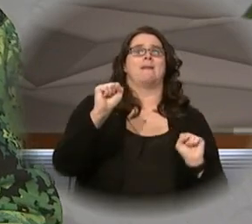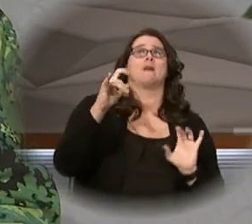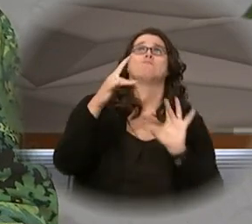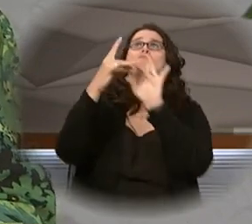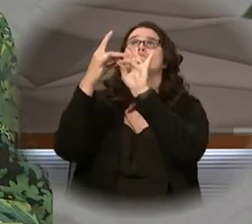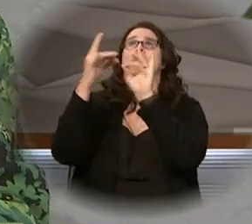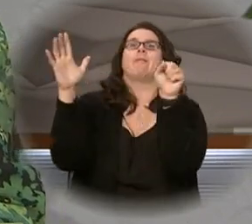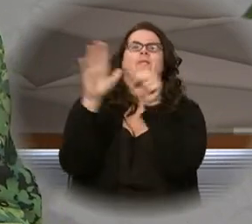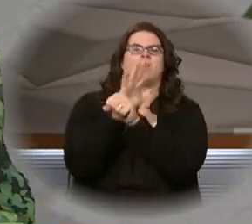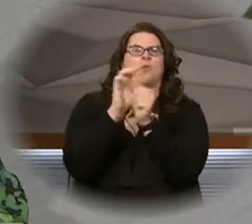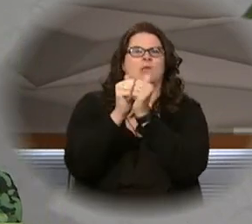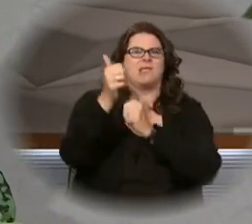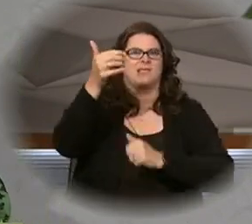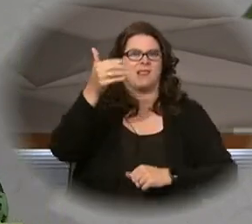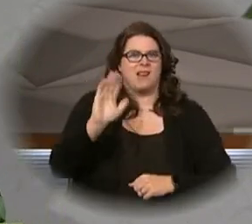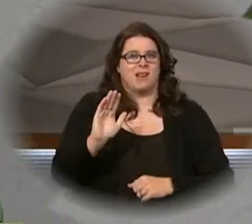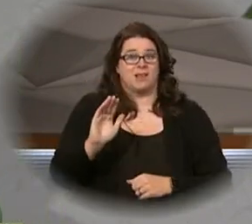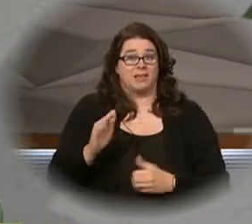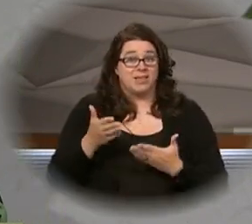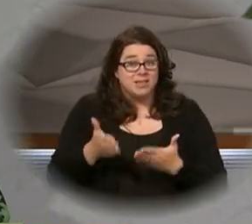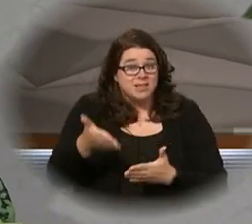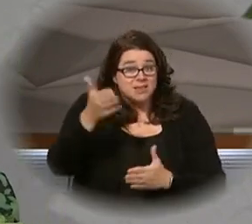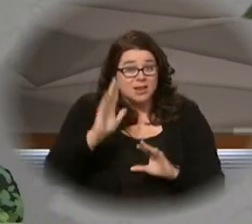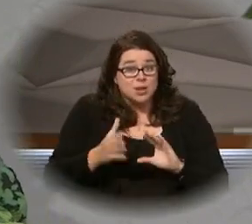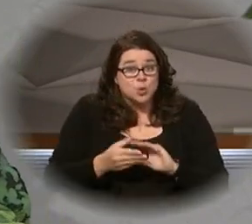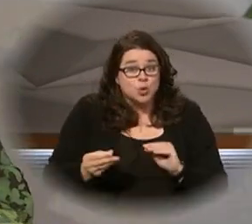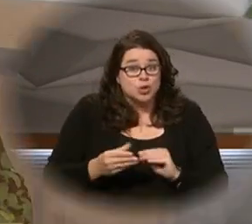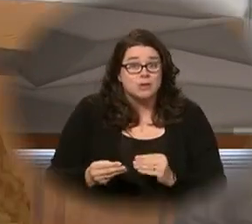The word of the Lord. Thanks be to God.